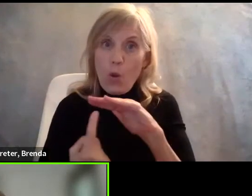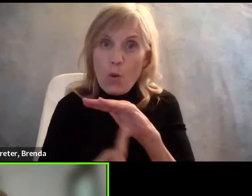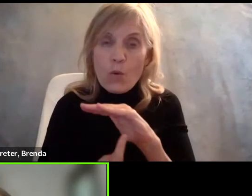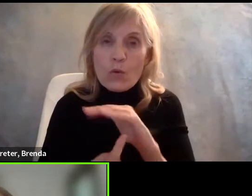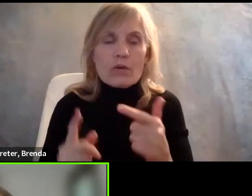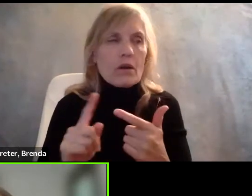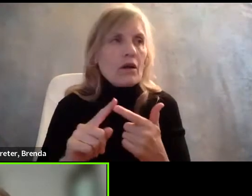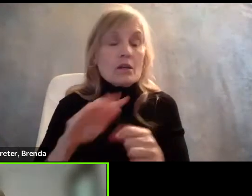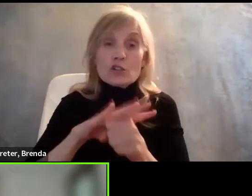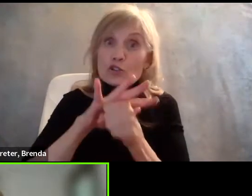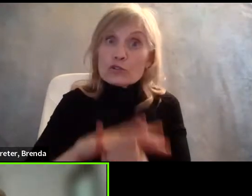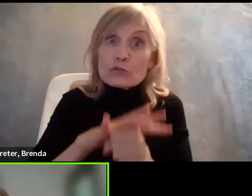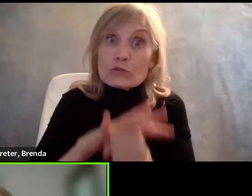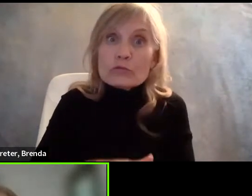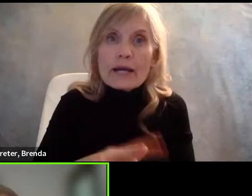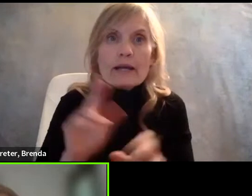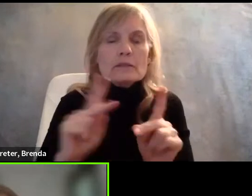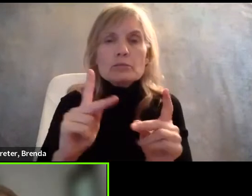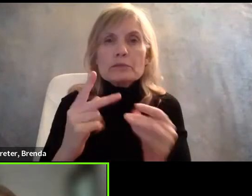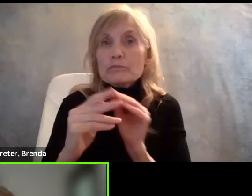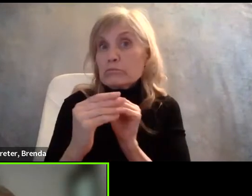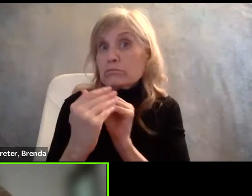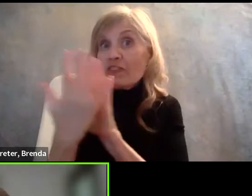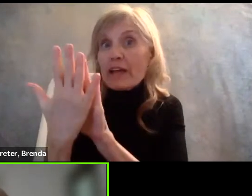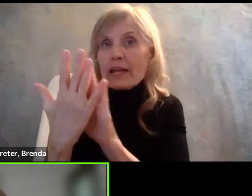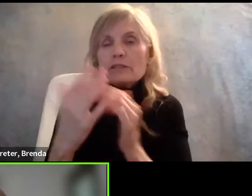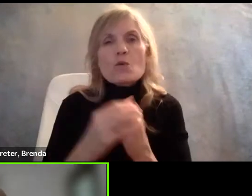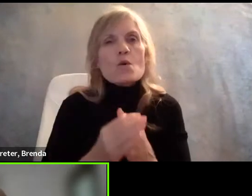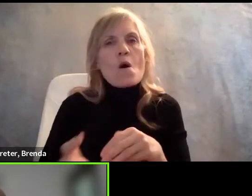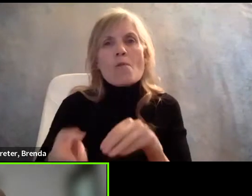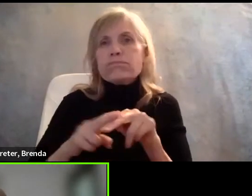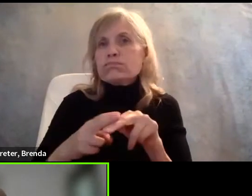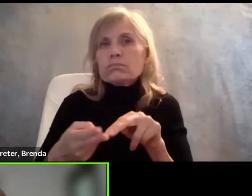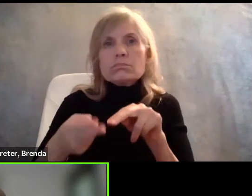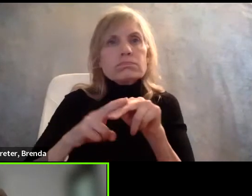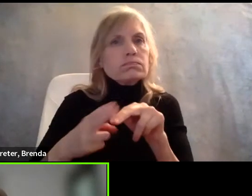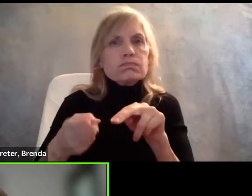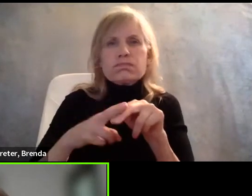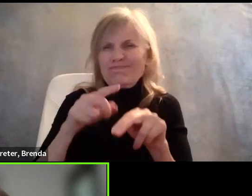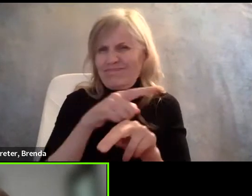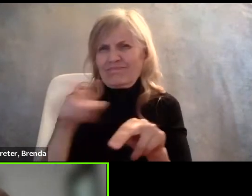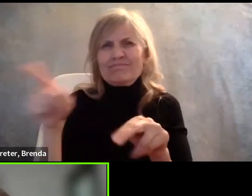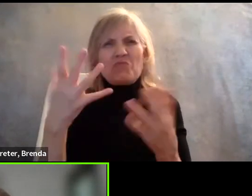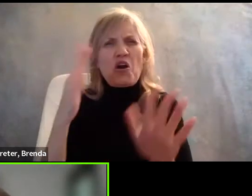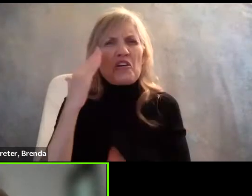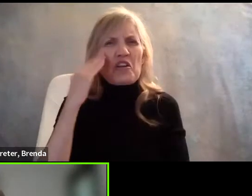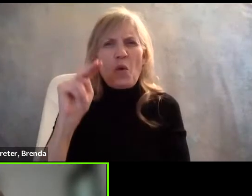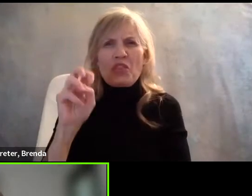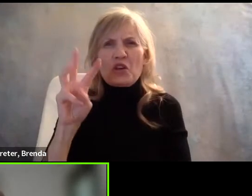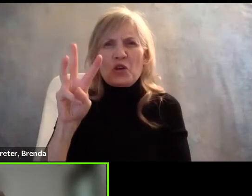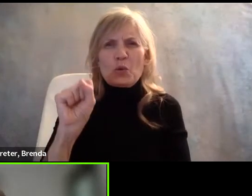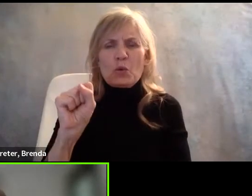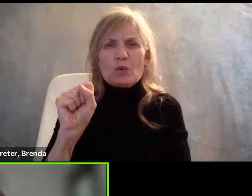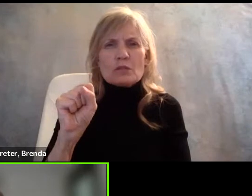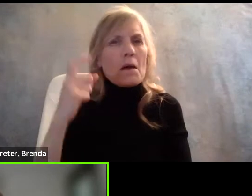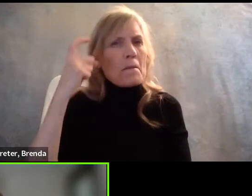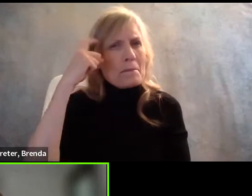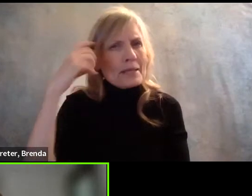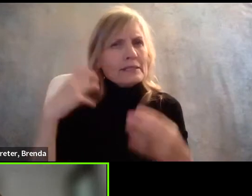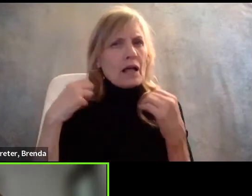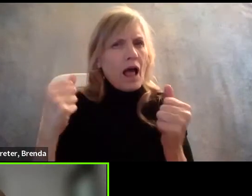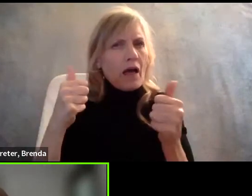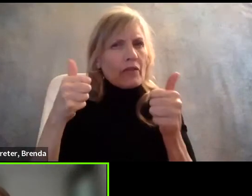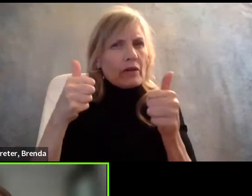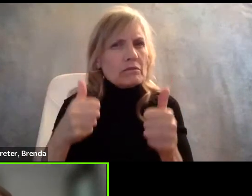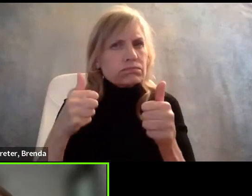have faced during the pandemic has increased, as we've all read in the news, mental health conditions and concerns over